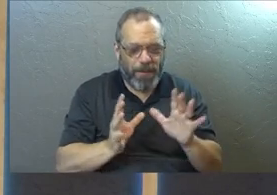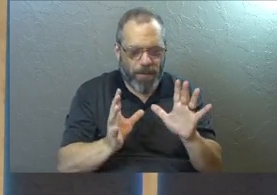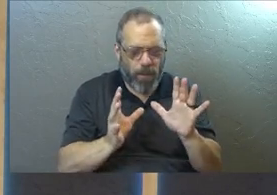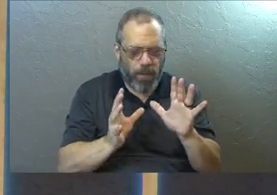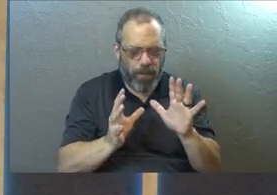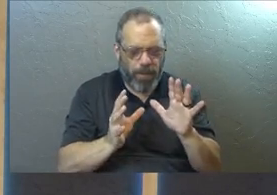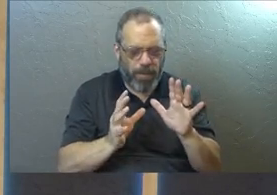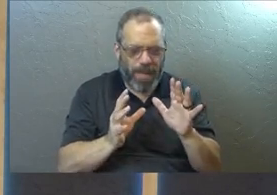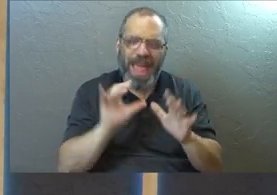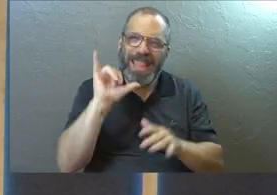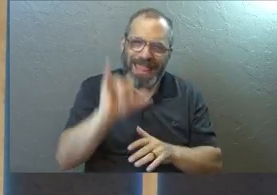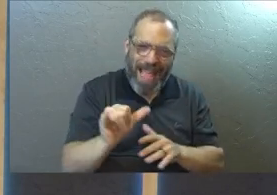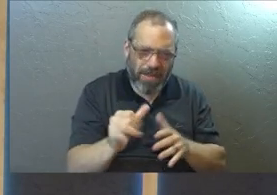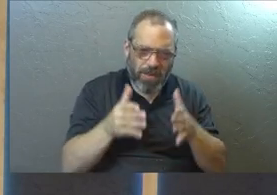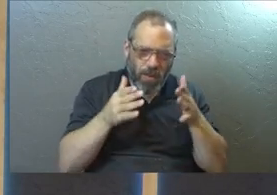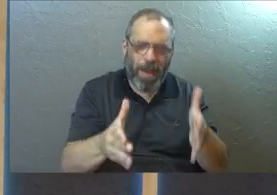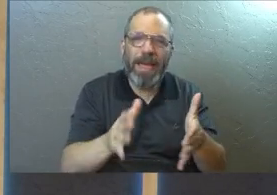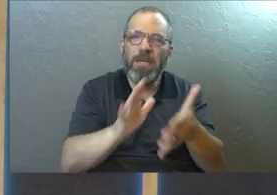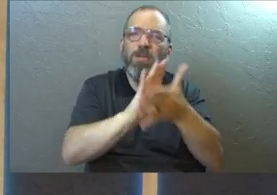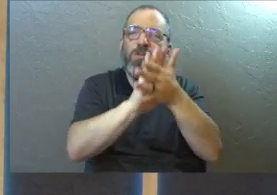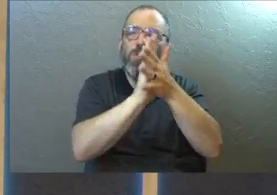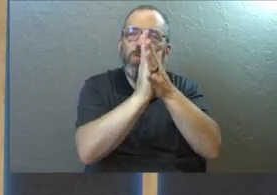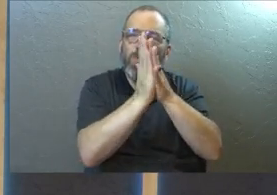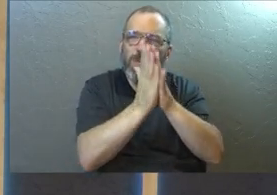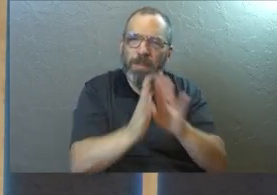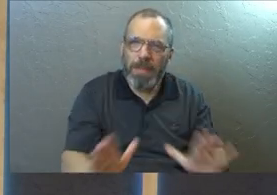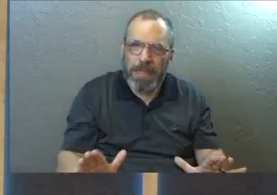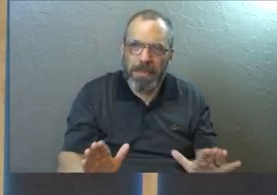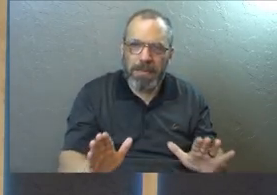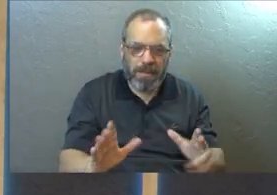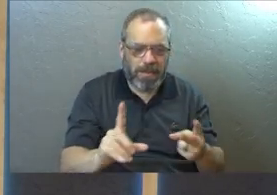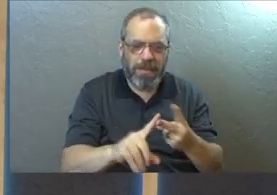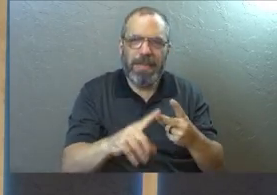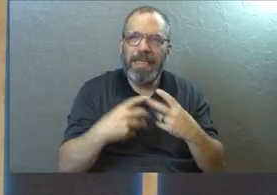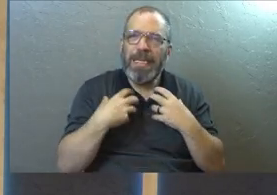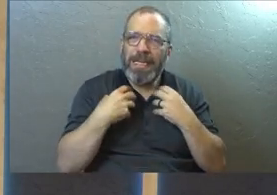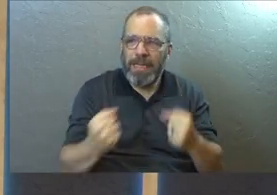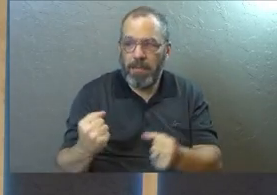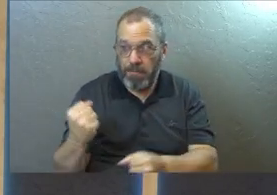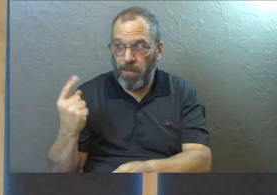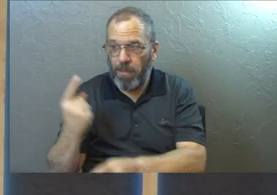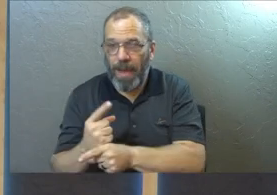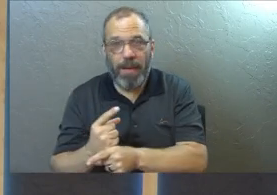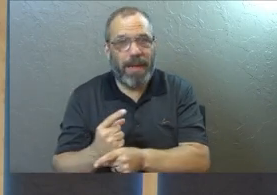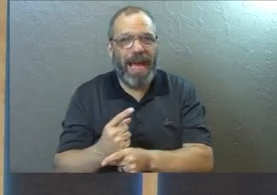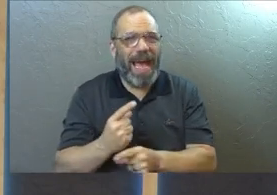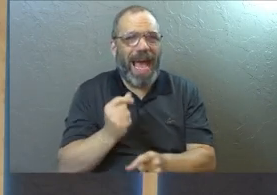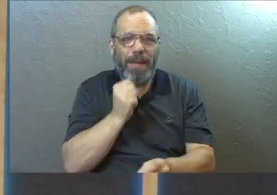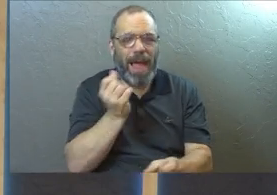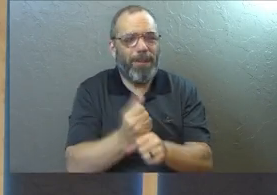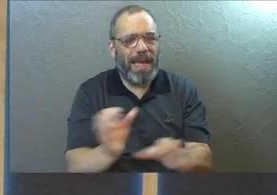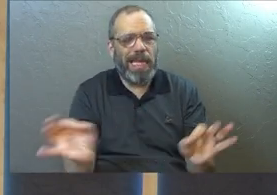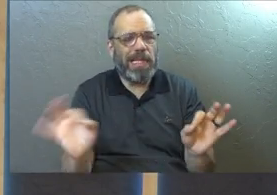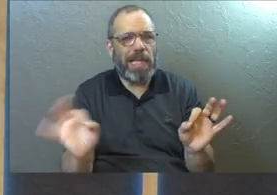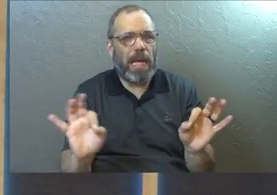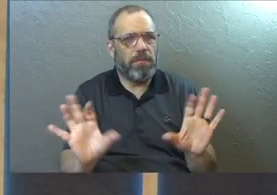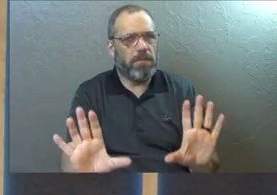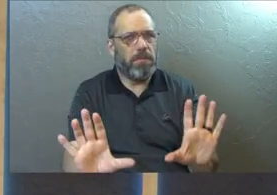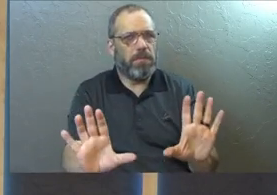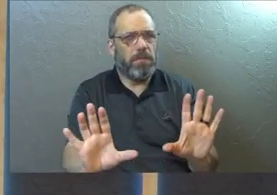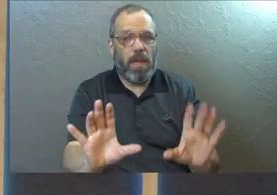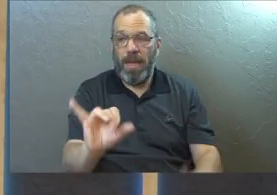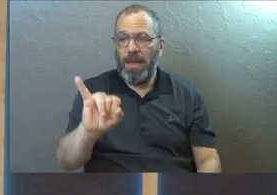it's the path to peace. It's the path to healing. I don't want to make light of it. It's the path that